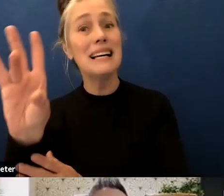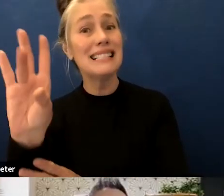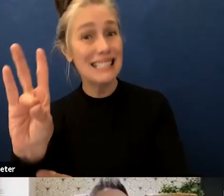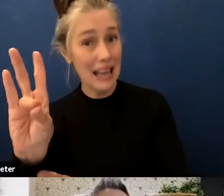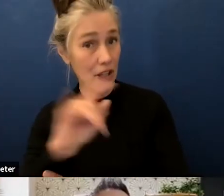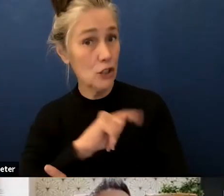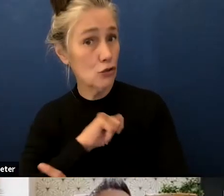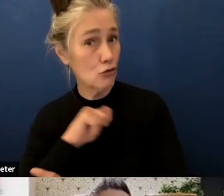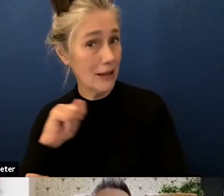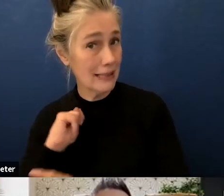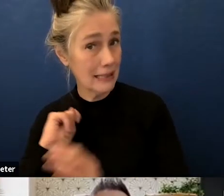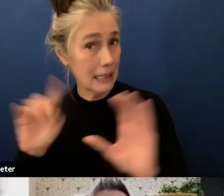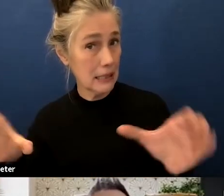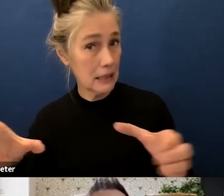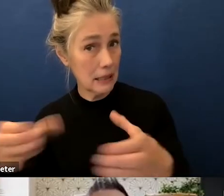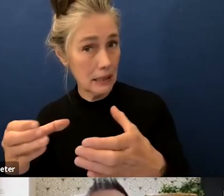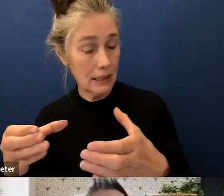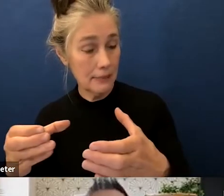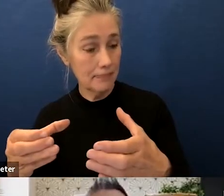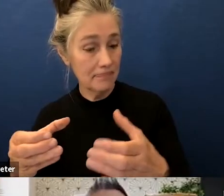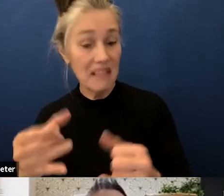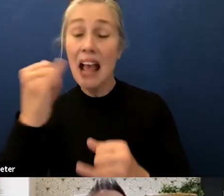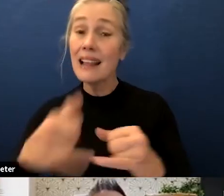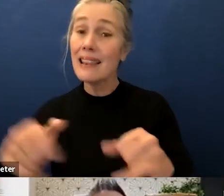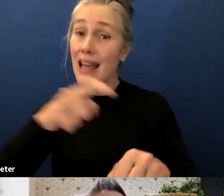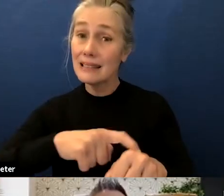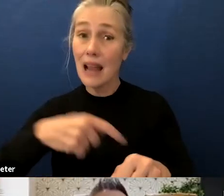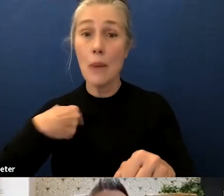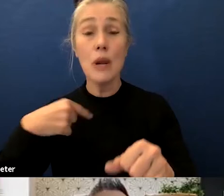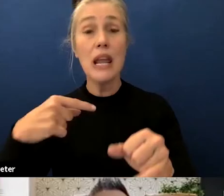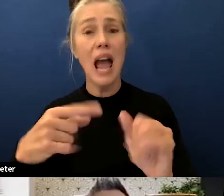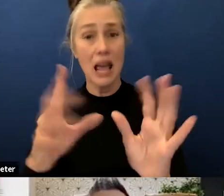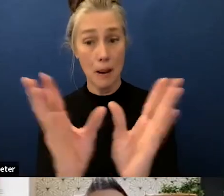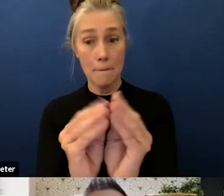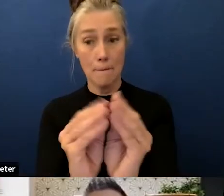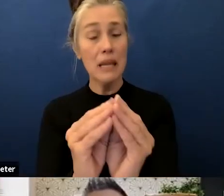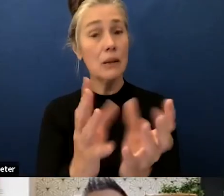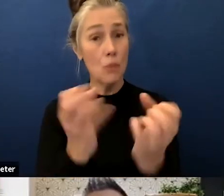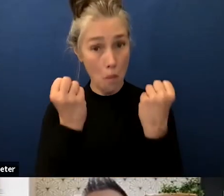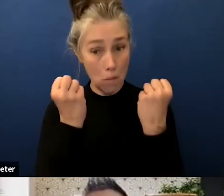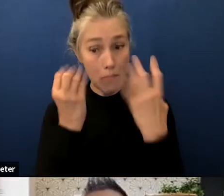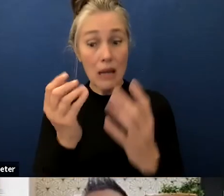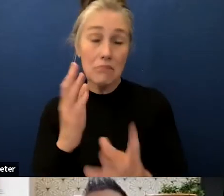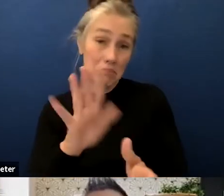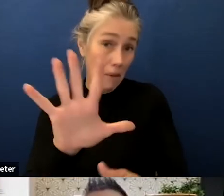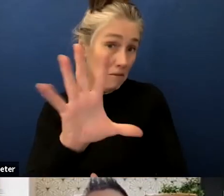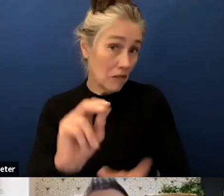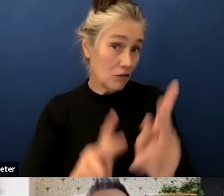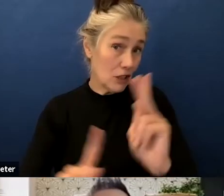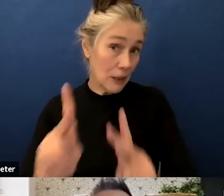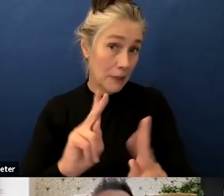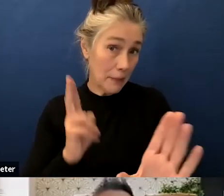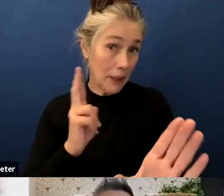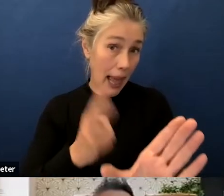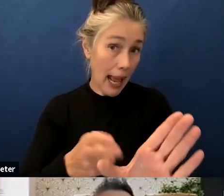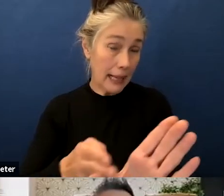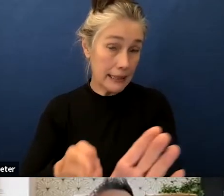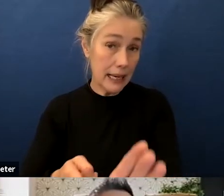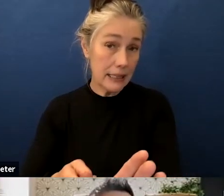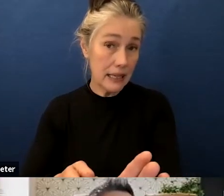community meeting which was well attended uh right around 50 people i would say um the resounding